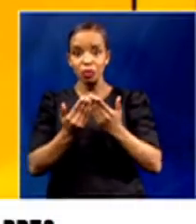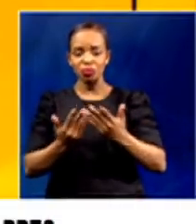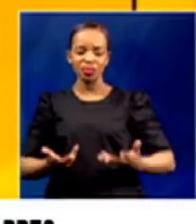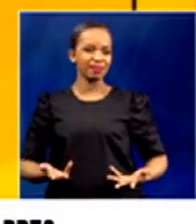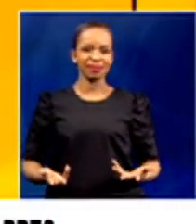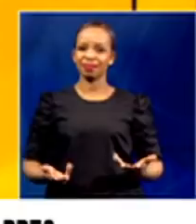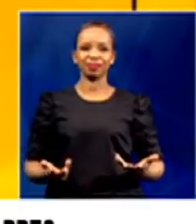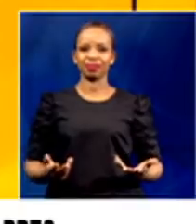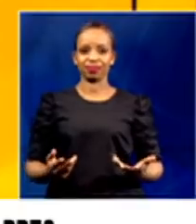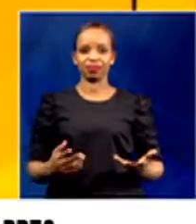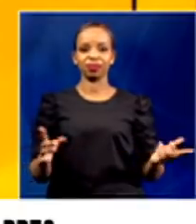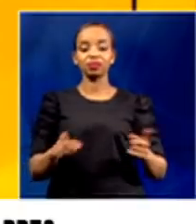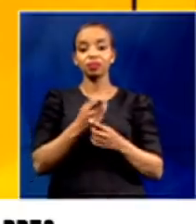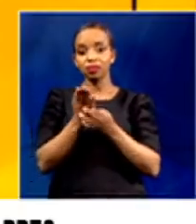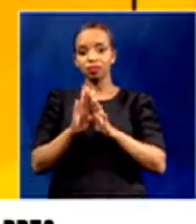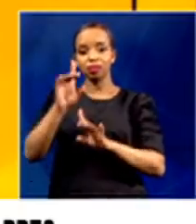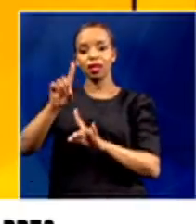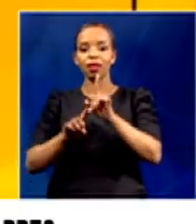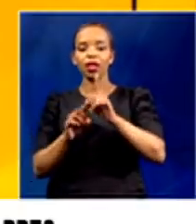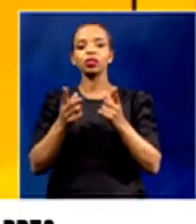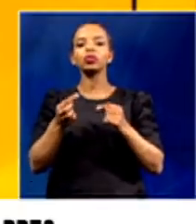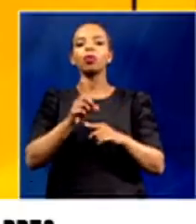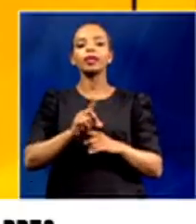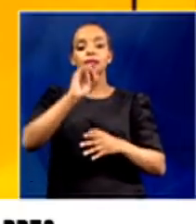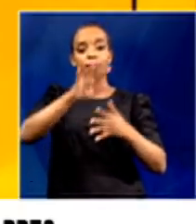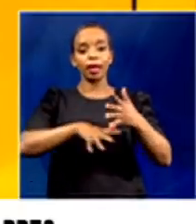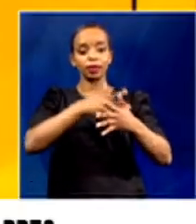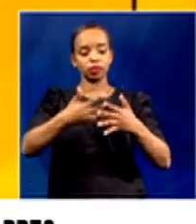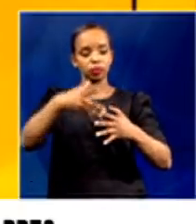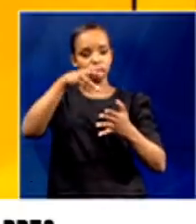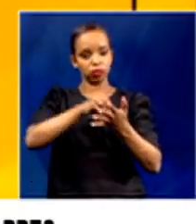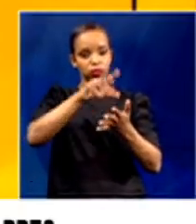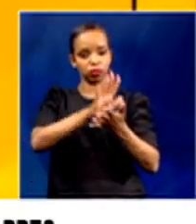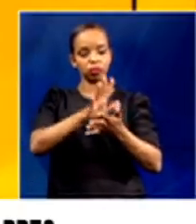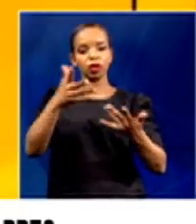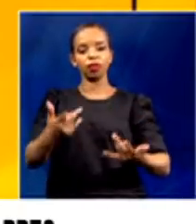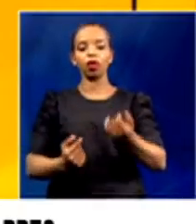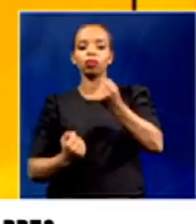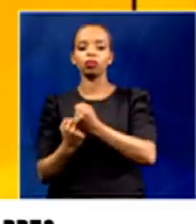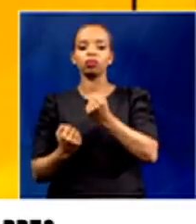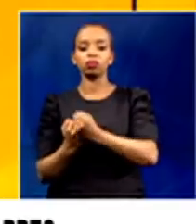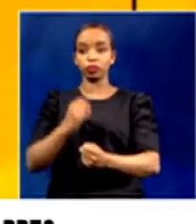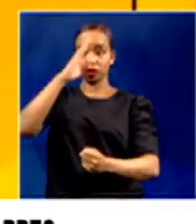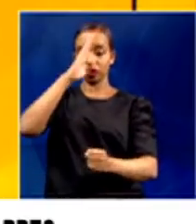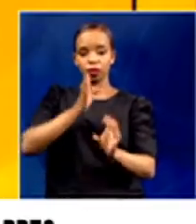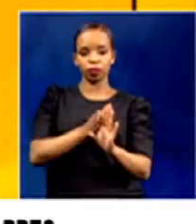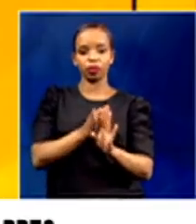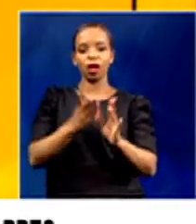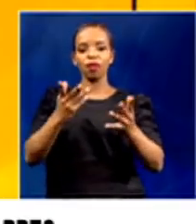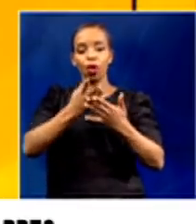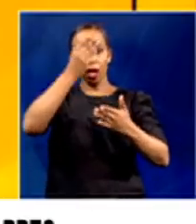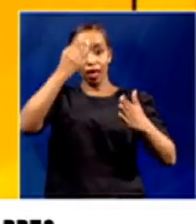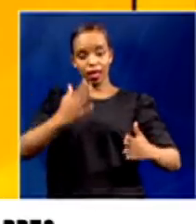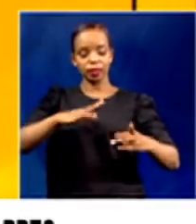that the minister has failed to outline a plan to provide psychosocial support for learners as well as teachers amid